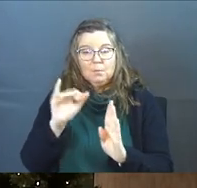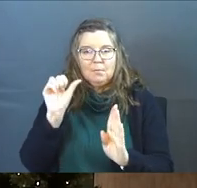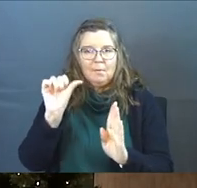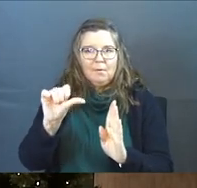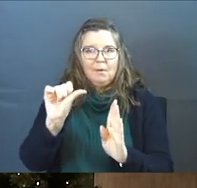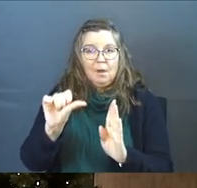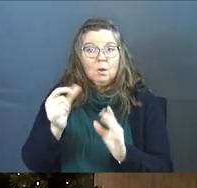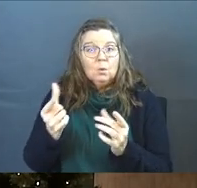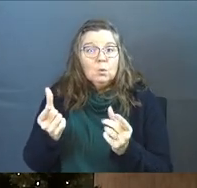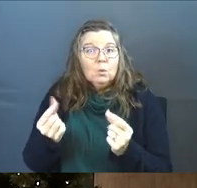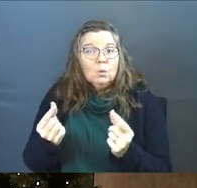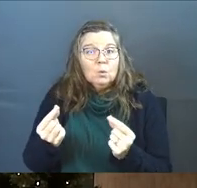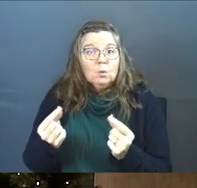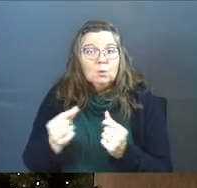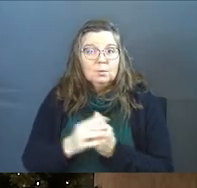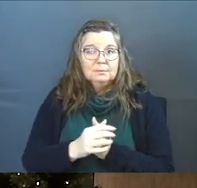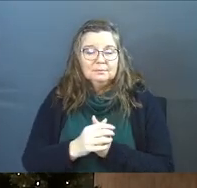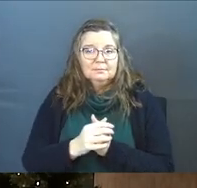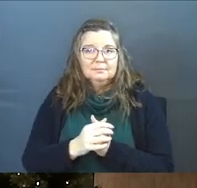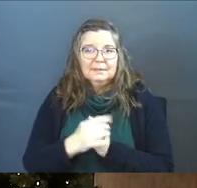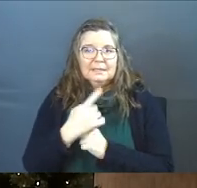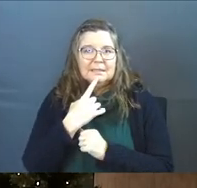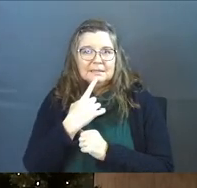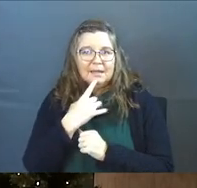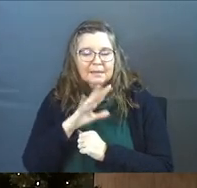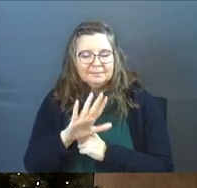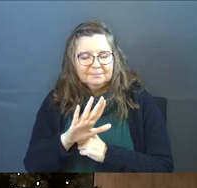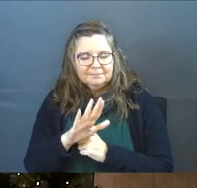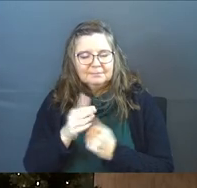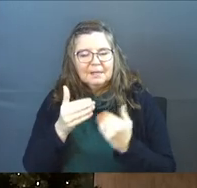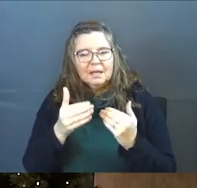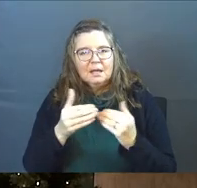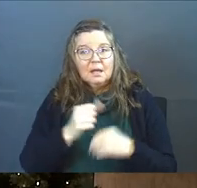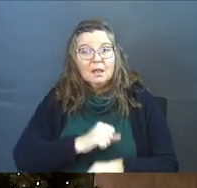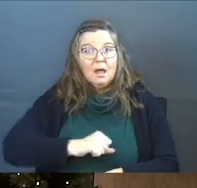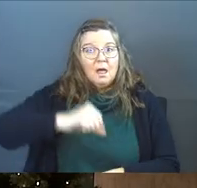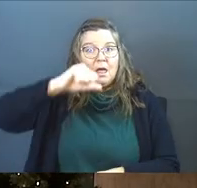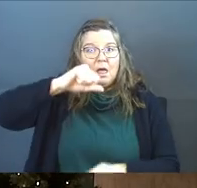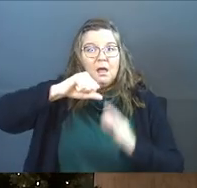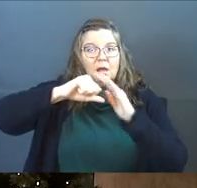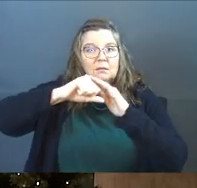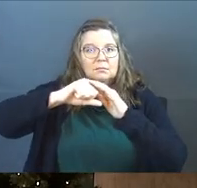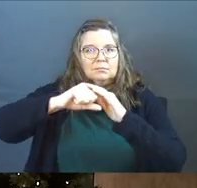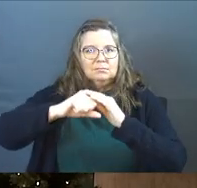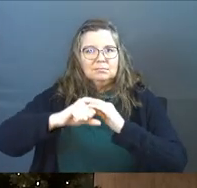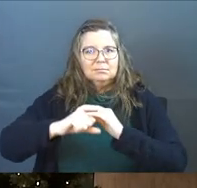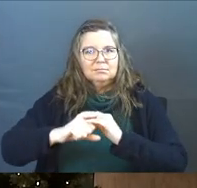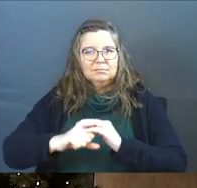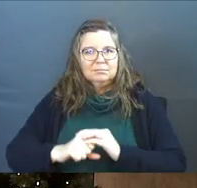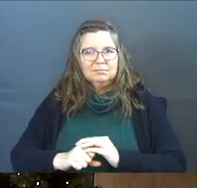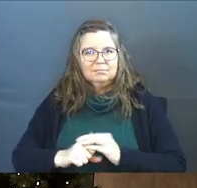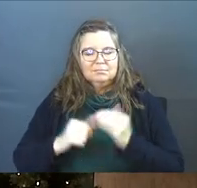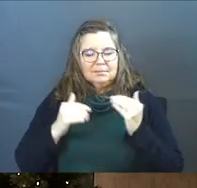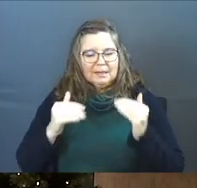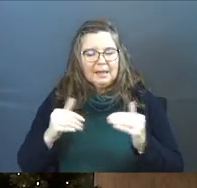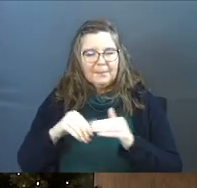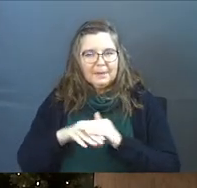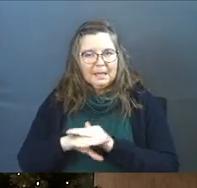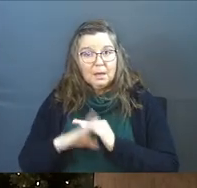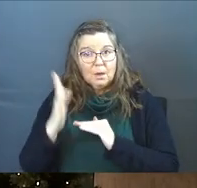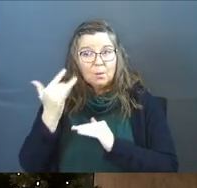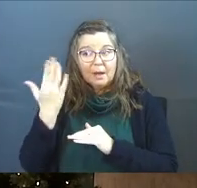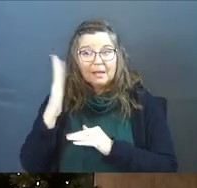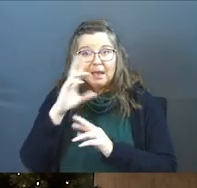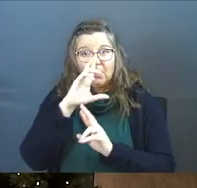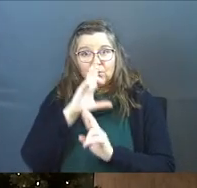Do you know what he's doing? He's saying, let down your boundaries and let me in. Because